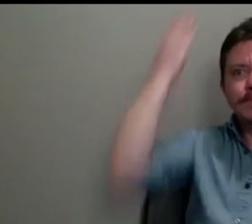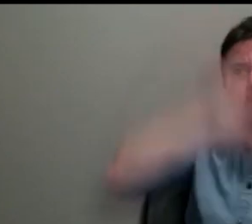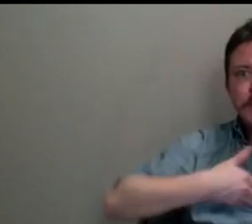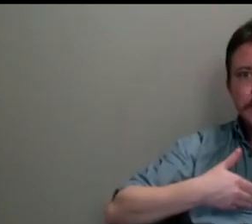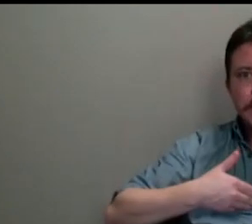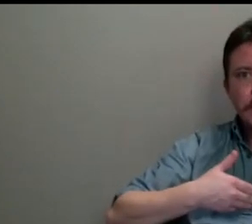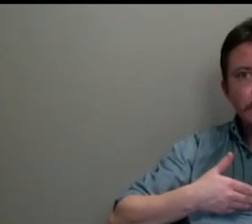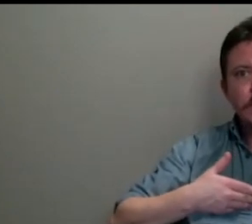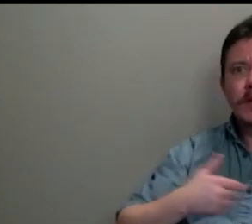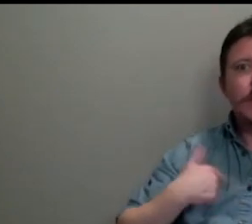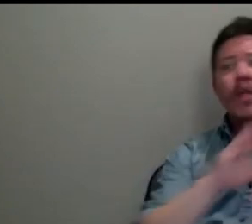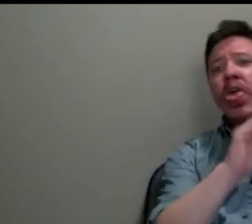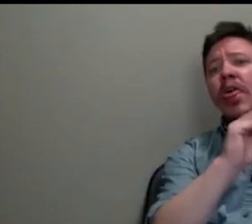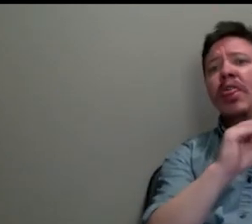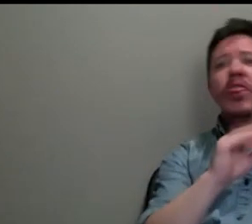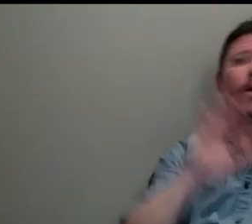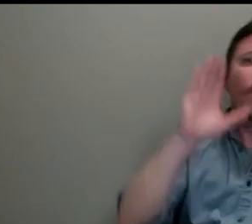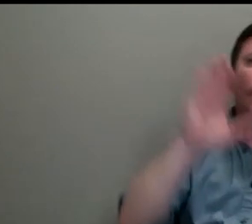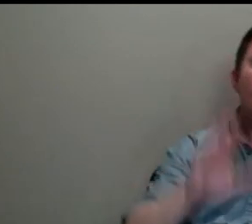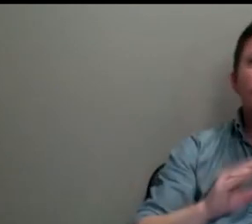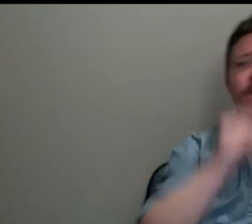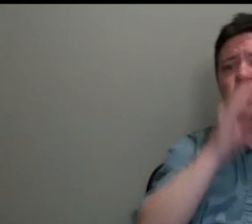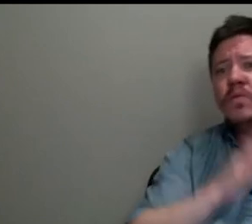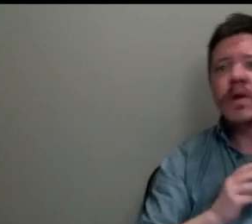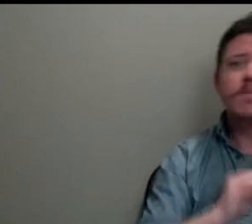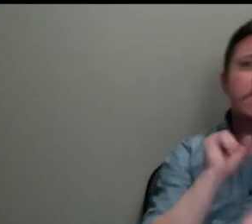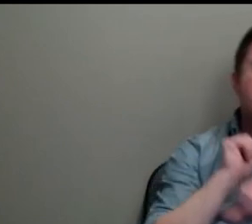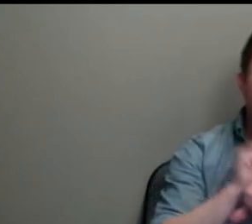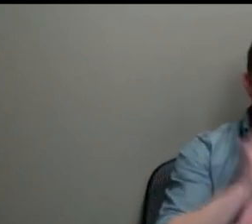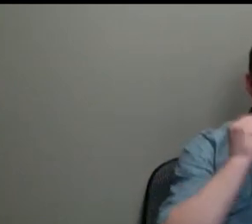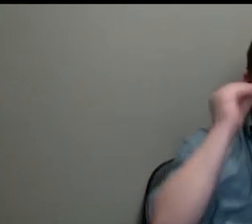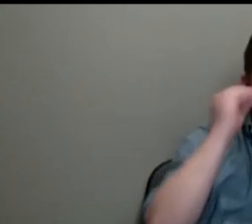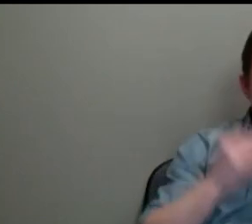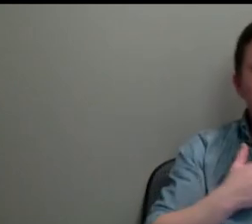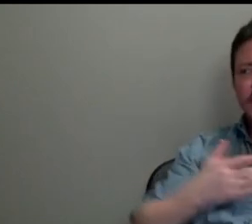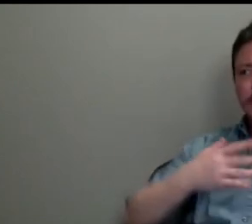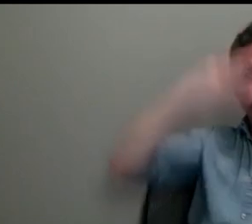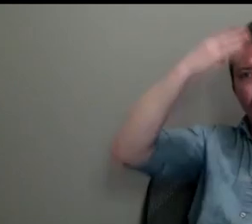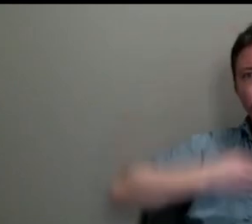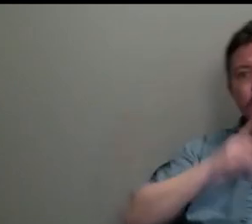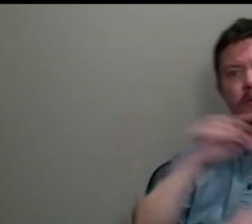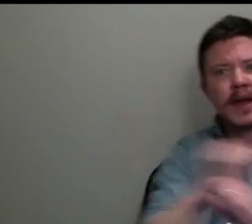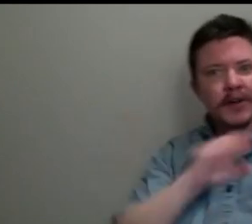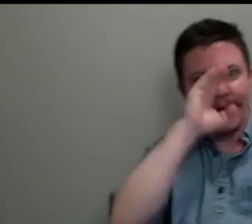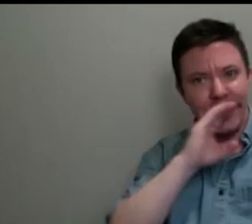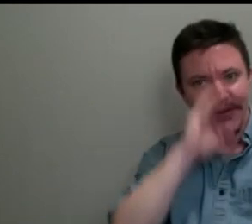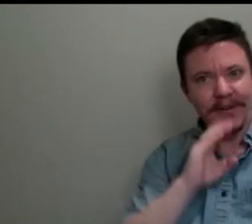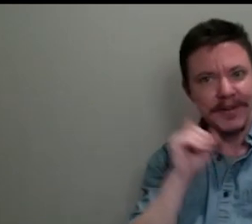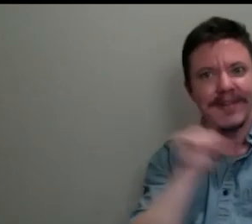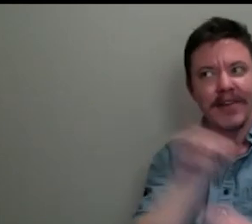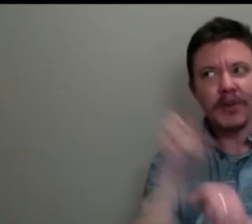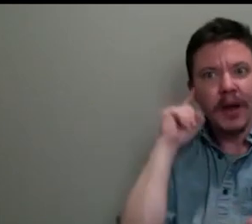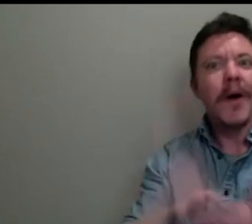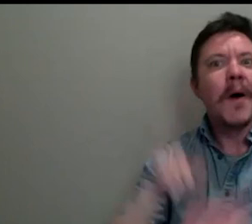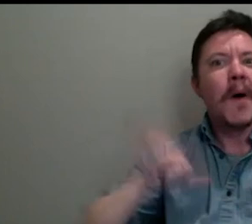reveries about wonderful domesticity, not really, really looking at some of them, whereas actually this cartoonist really did pick up, actually.